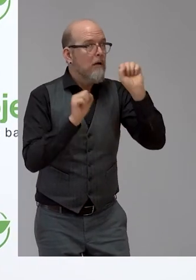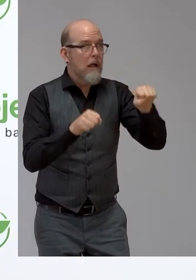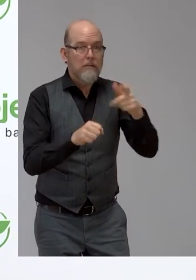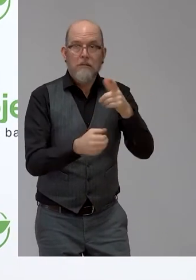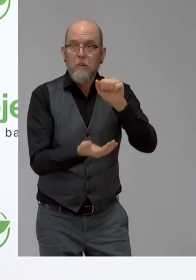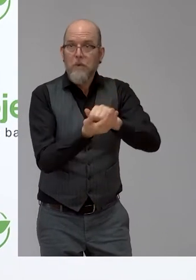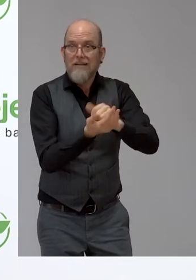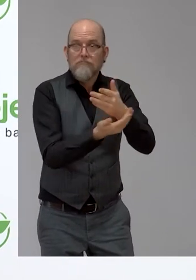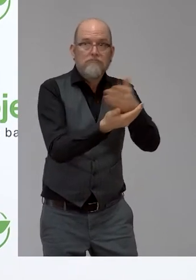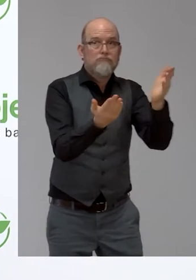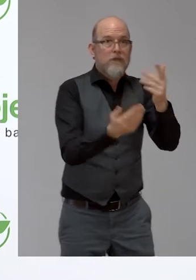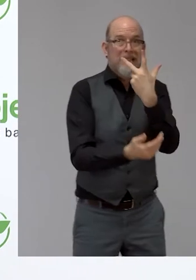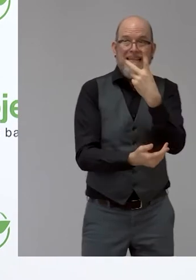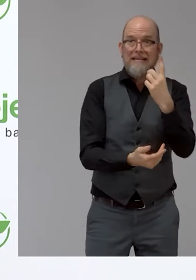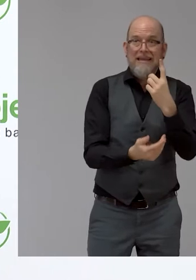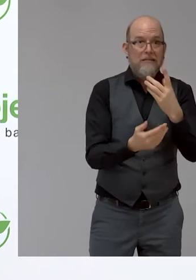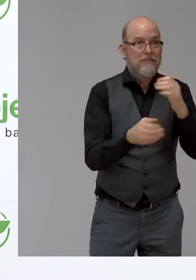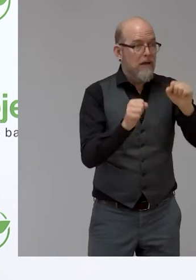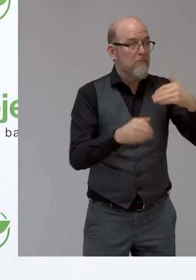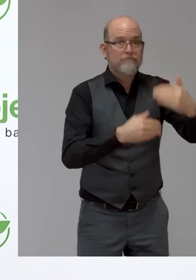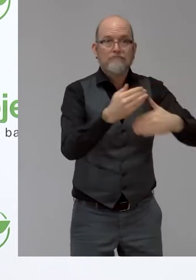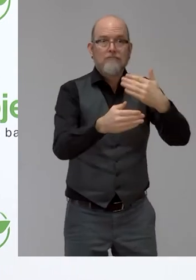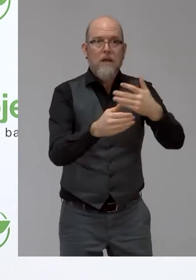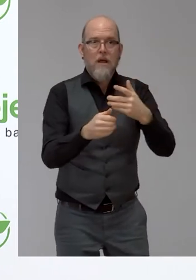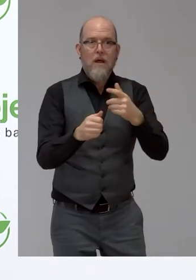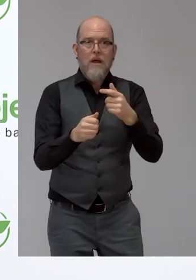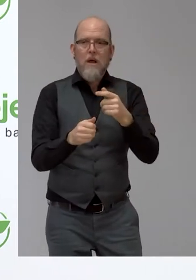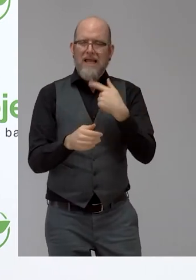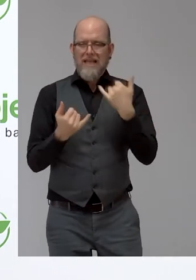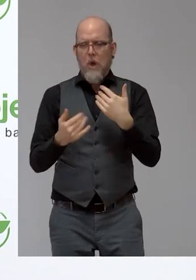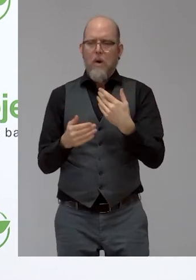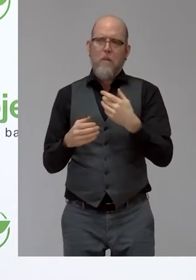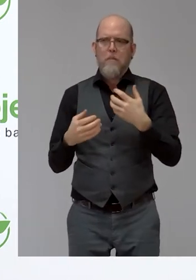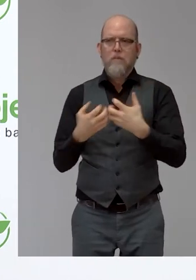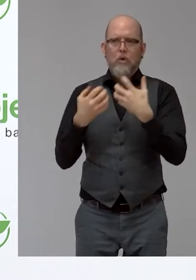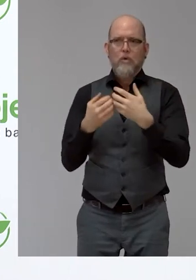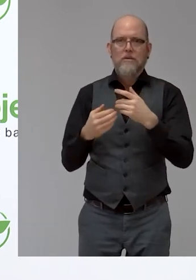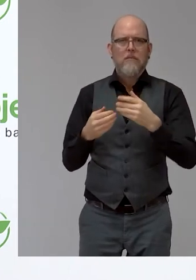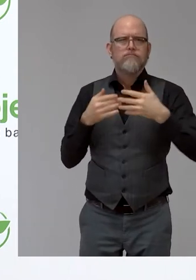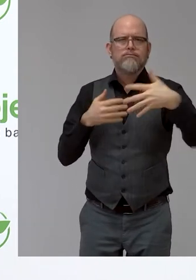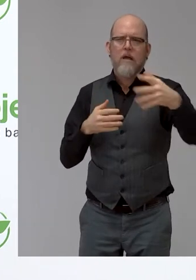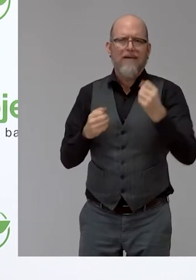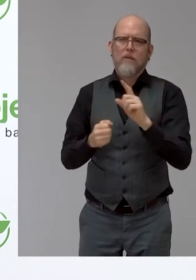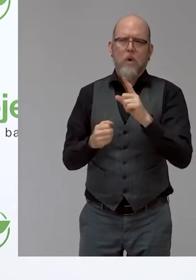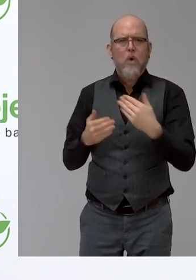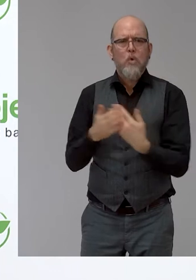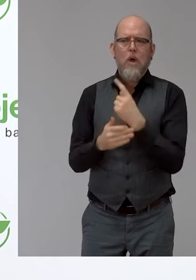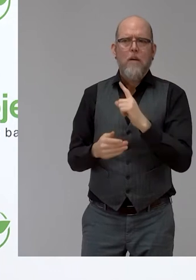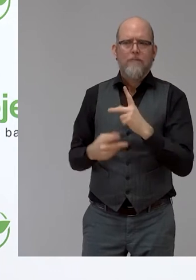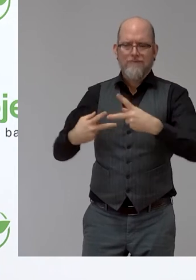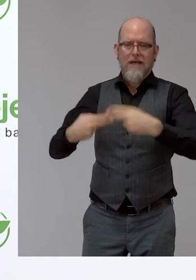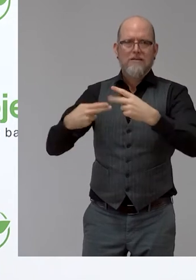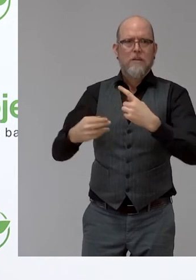are prototyping, custom and low volume manufacturing and work pieces that would be impossible to create any other way.